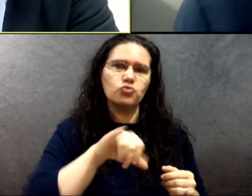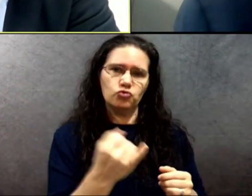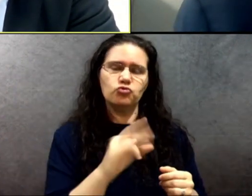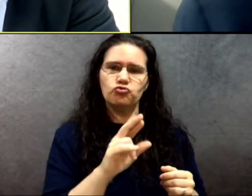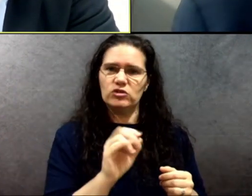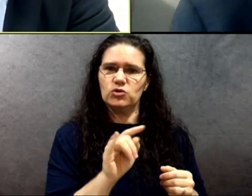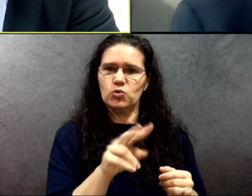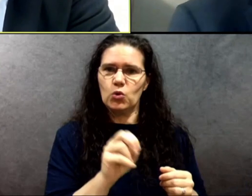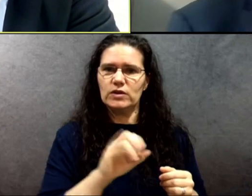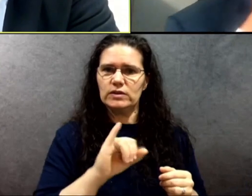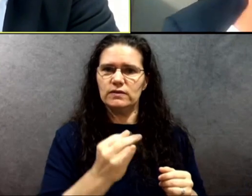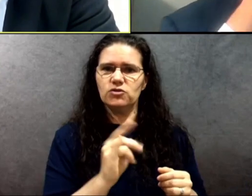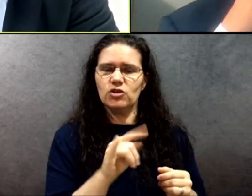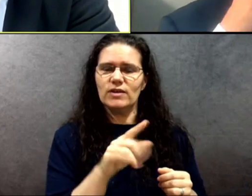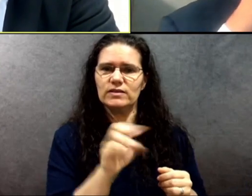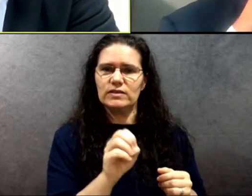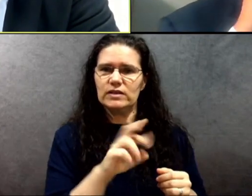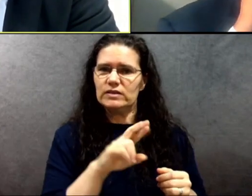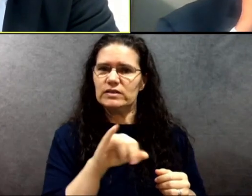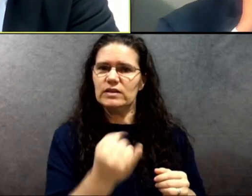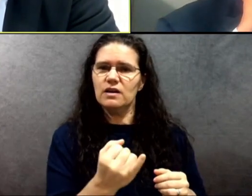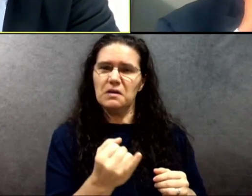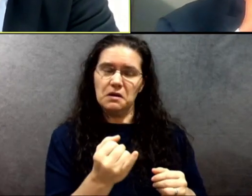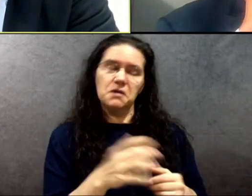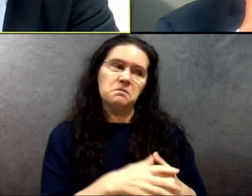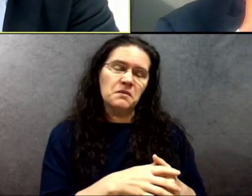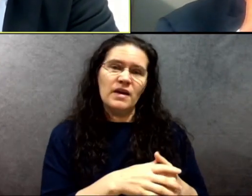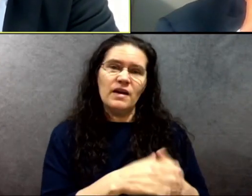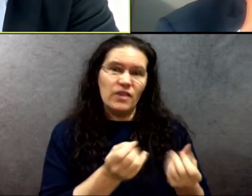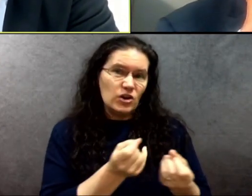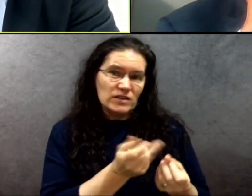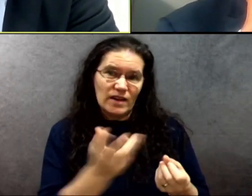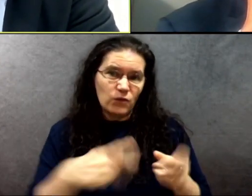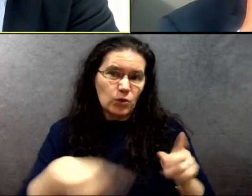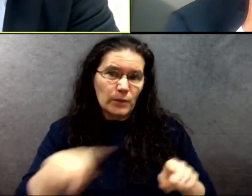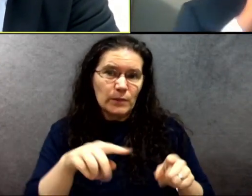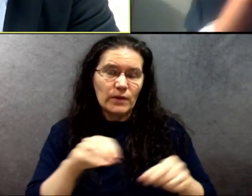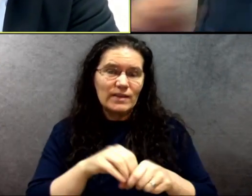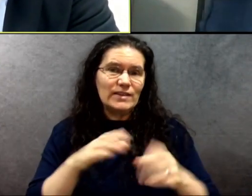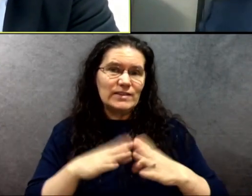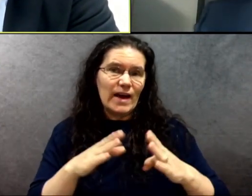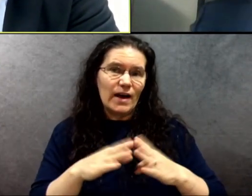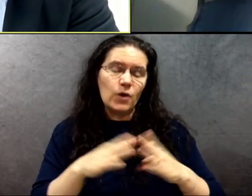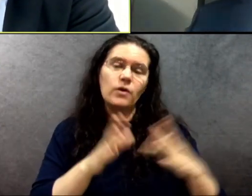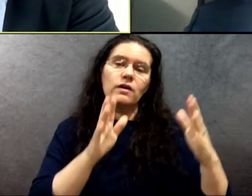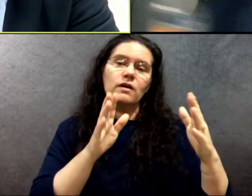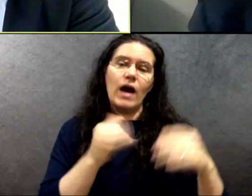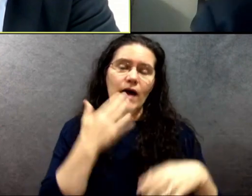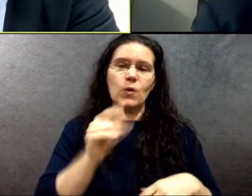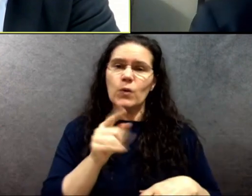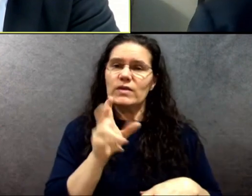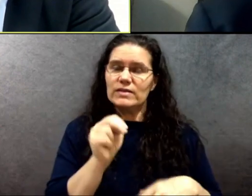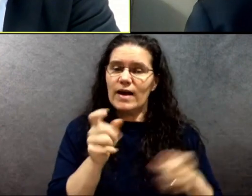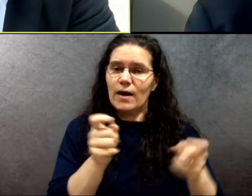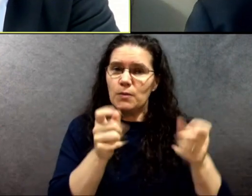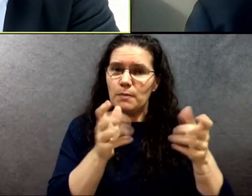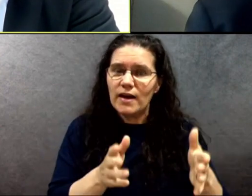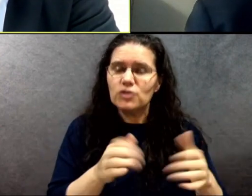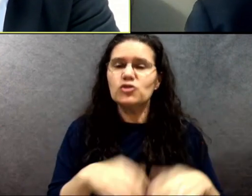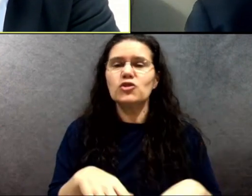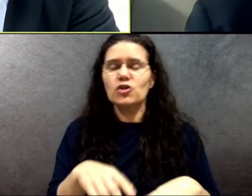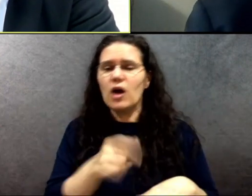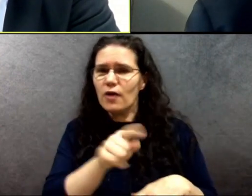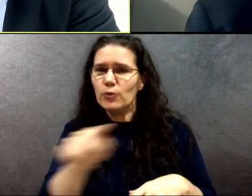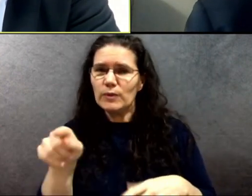town and I don't know what that percentage is. And I think the town manager and others have been trying to get a pulse for the community. Some are